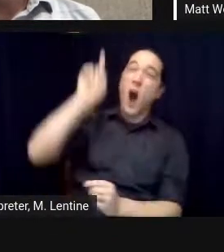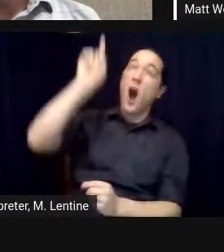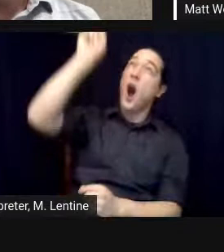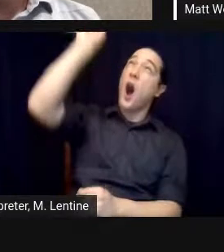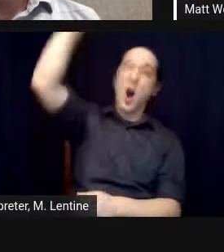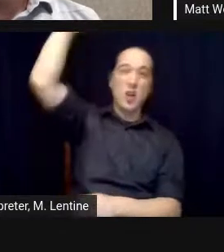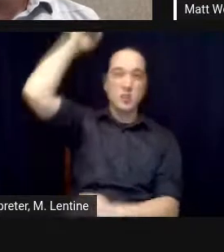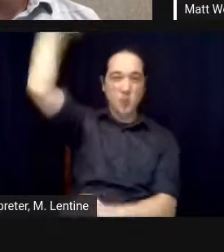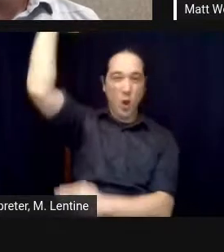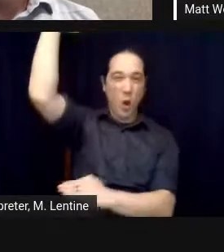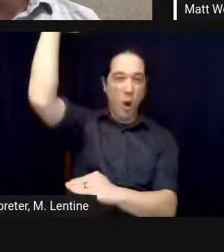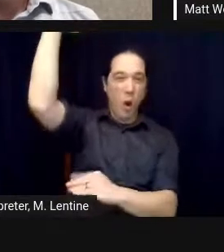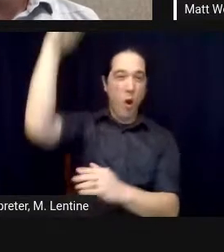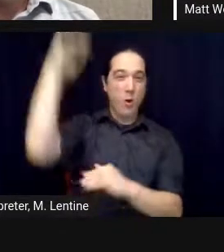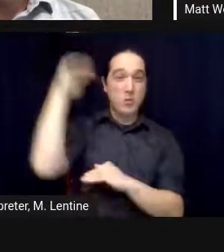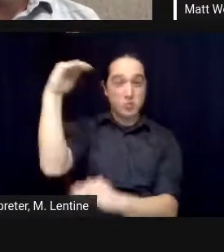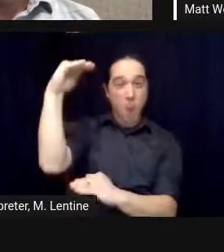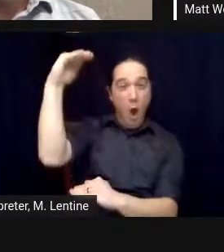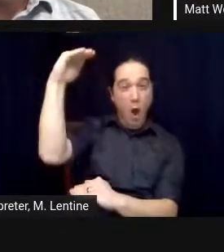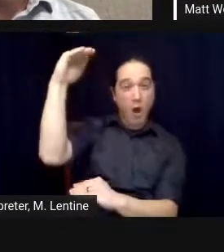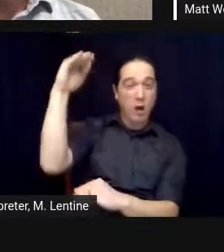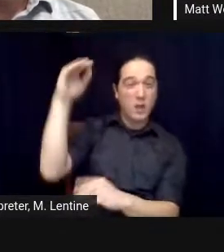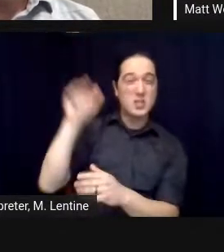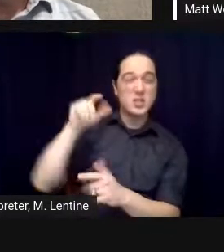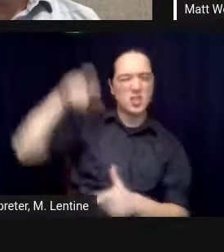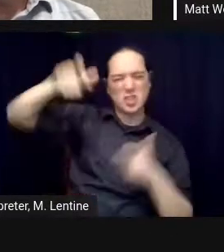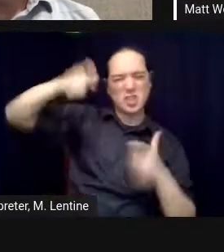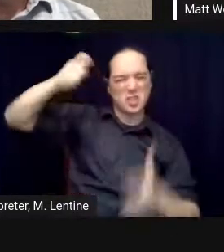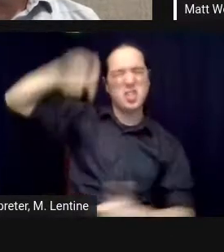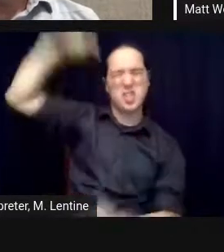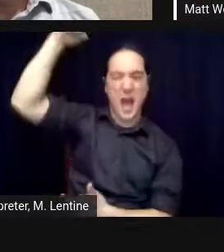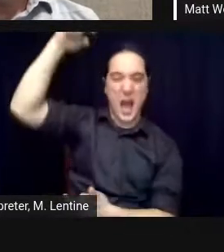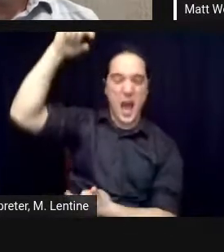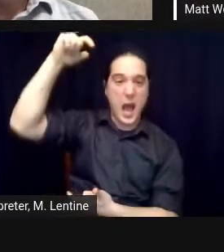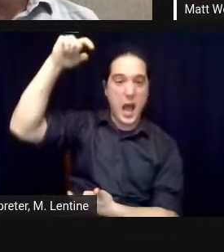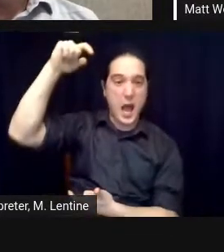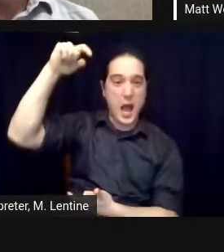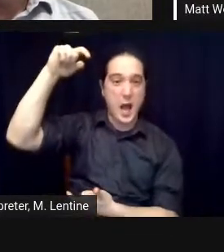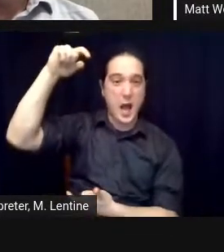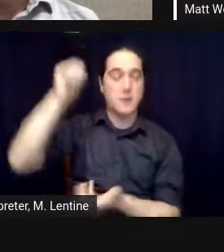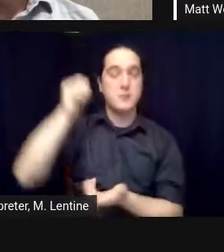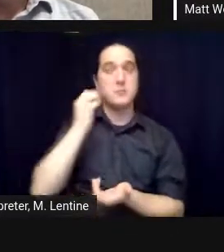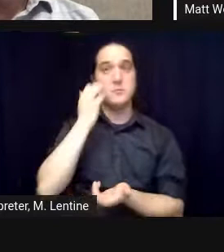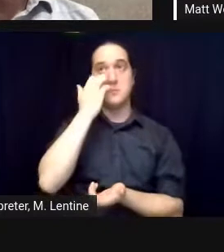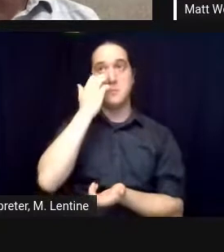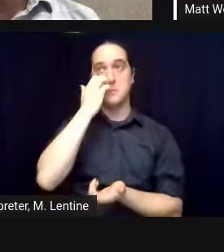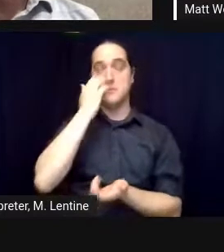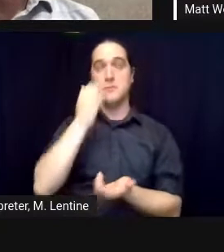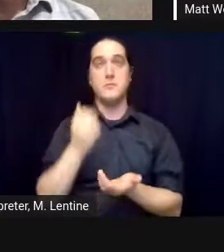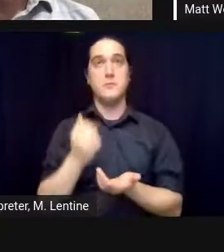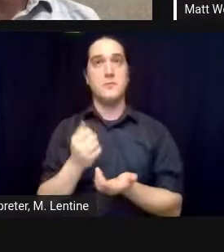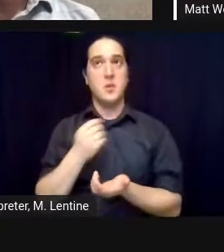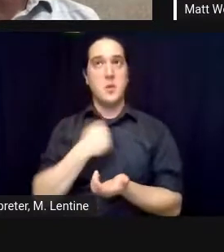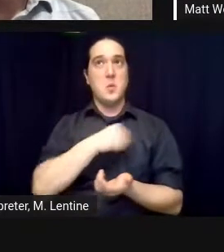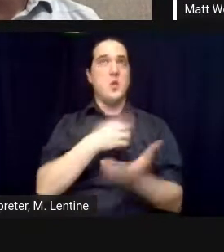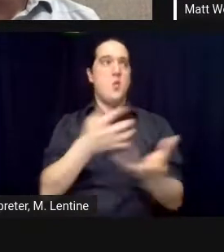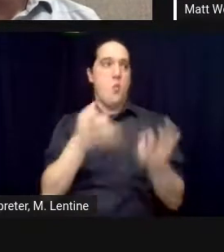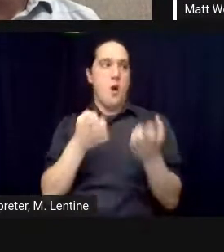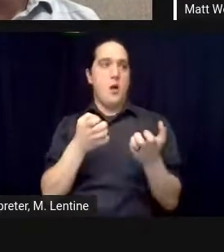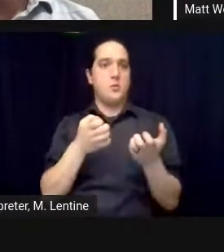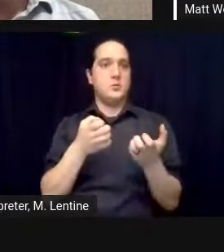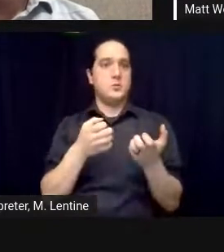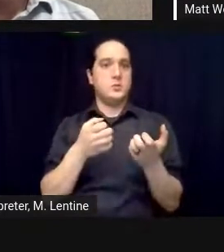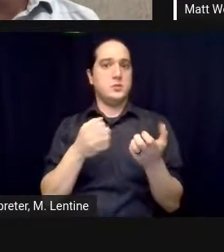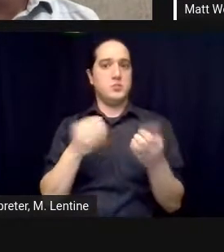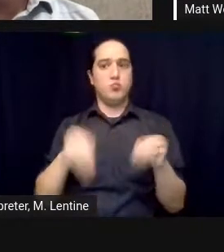you know a space frame in the rainforest and 40 feet elsewhere so over decades our trees could grow to maturity